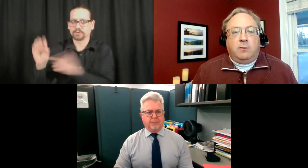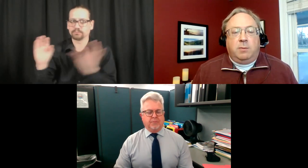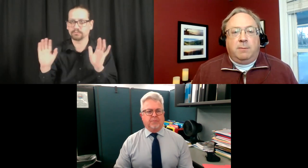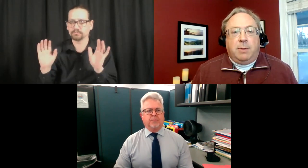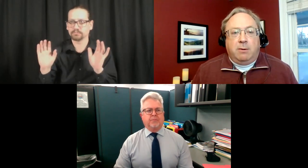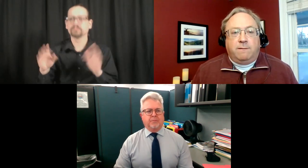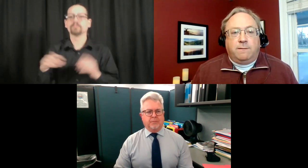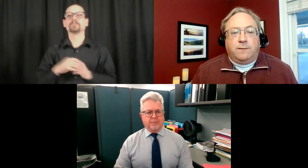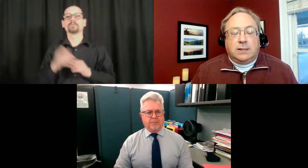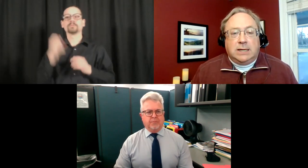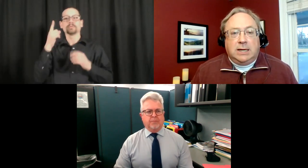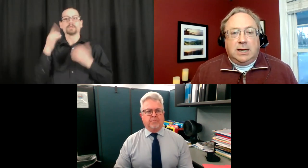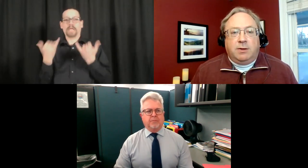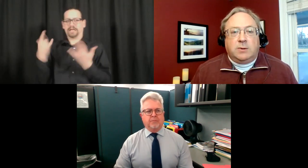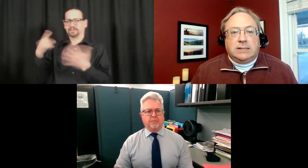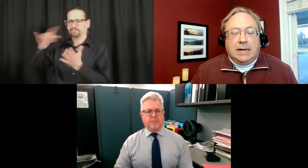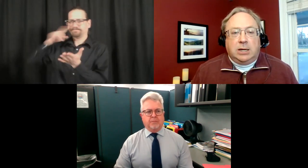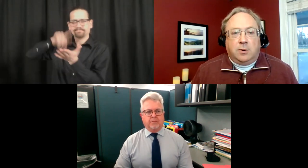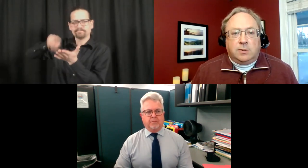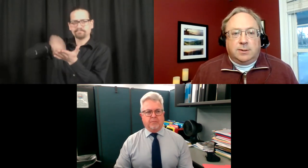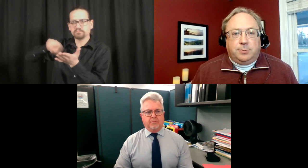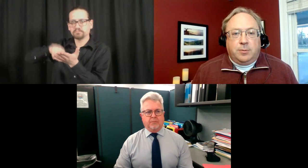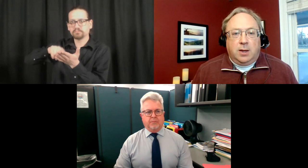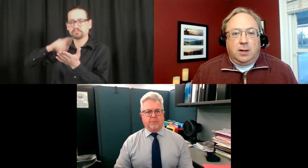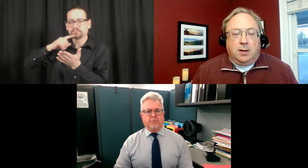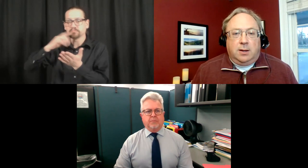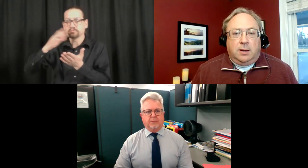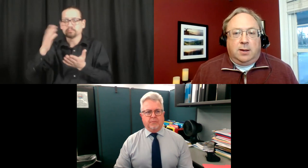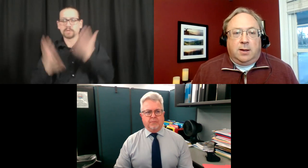to see if it would be better efficacy if there was a second dose.